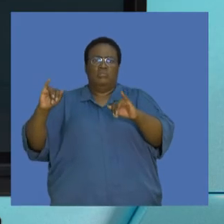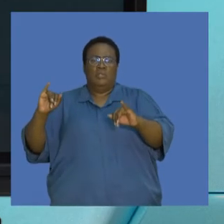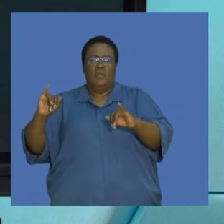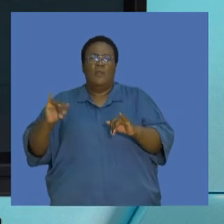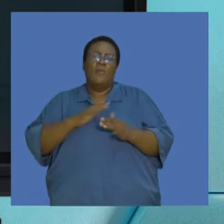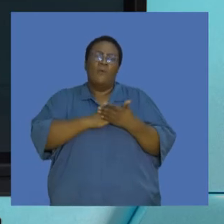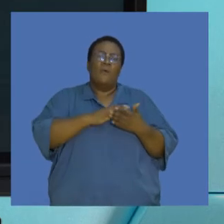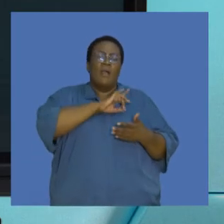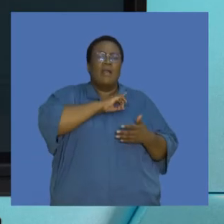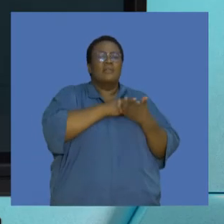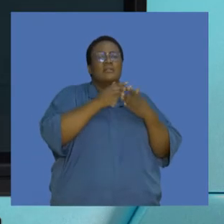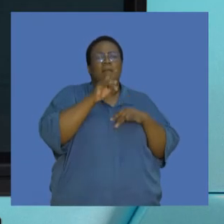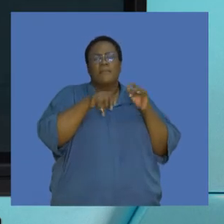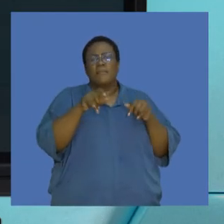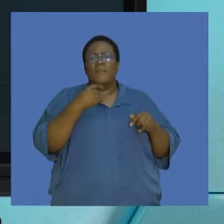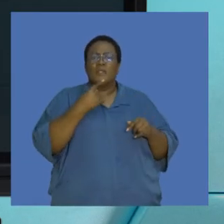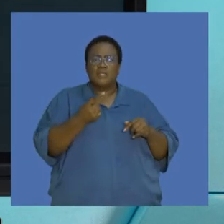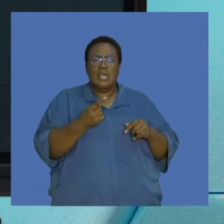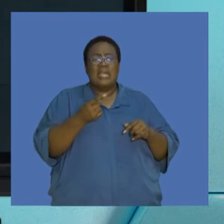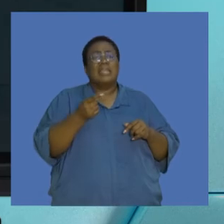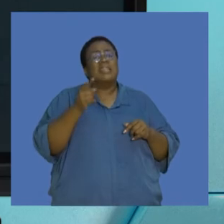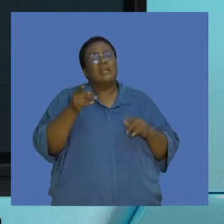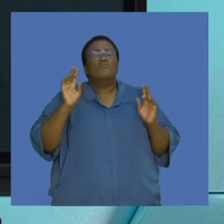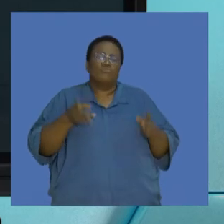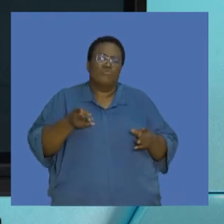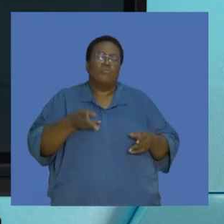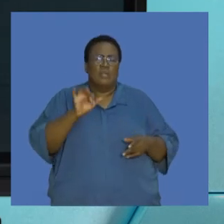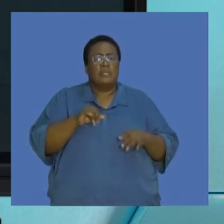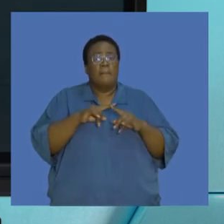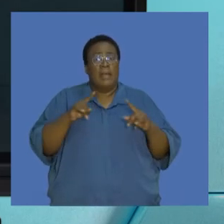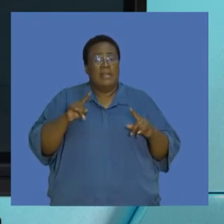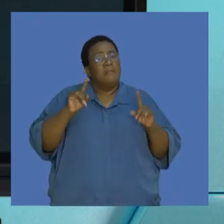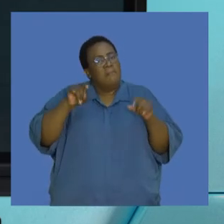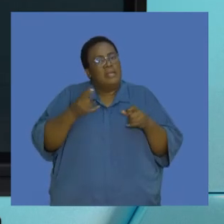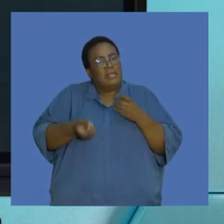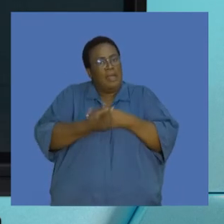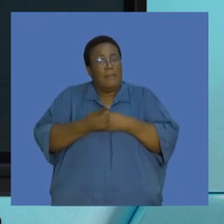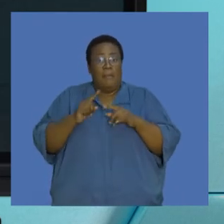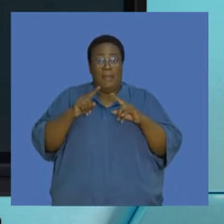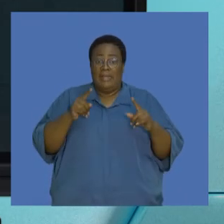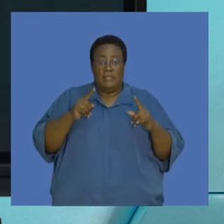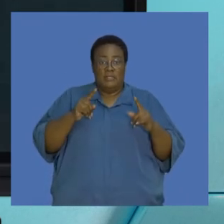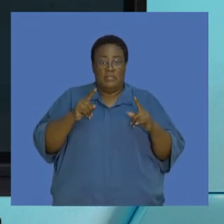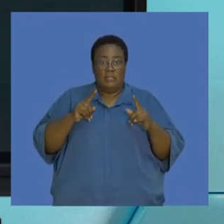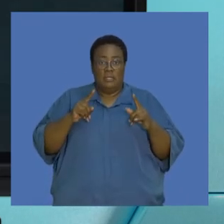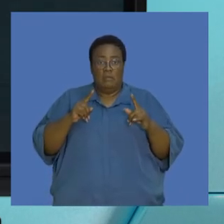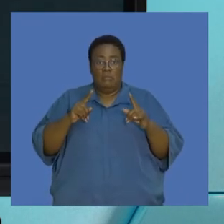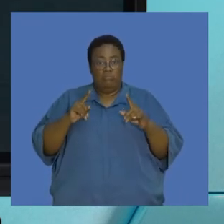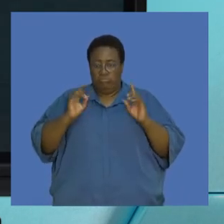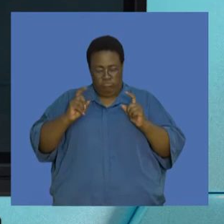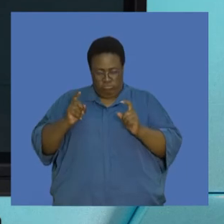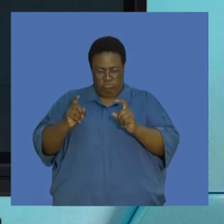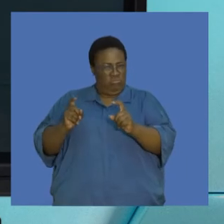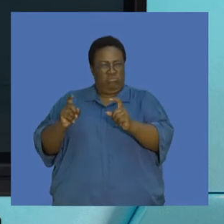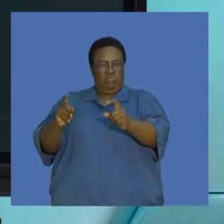global warming is a natural phenomenon and that it has to occur. However, this is not what we have seen in terms of the